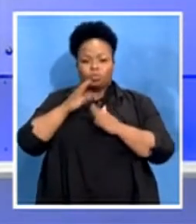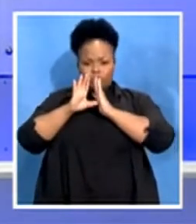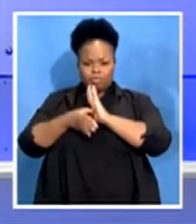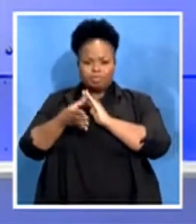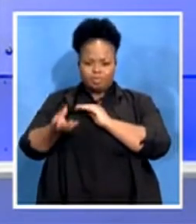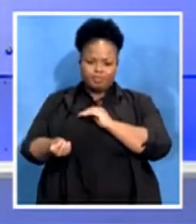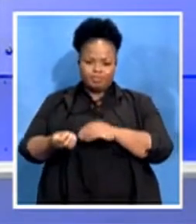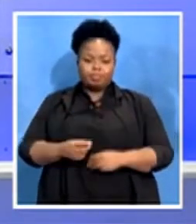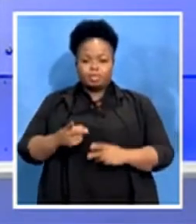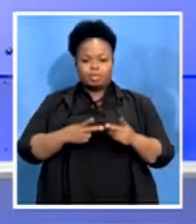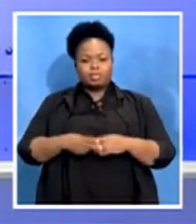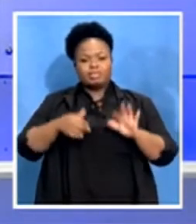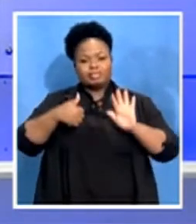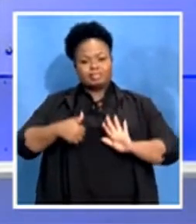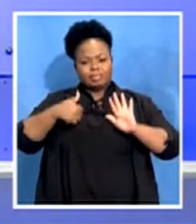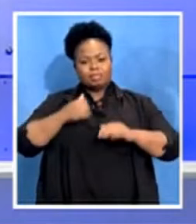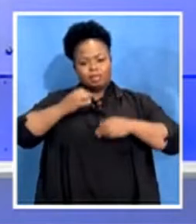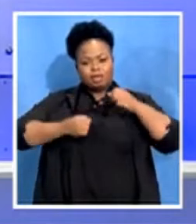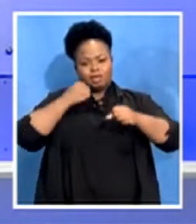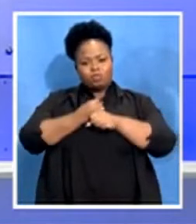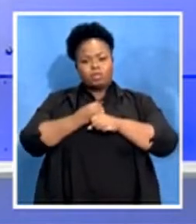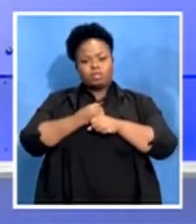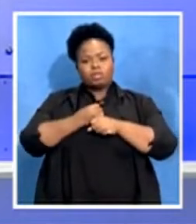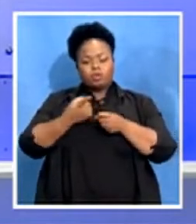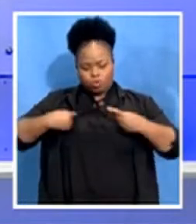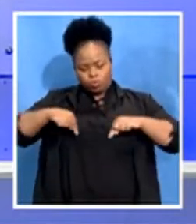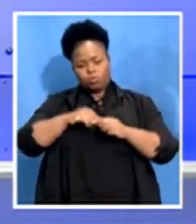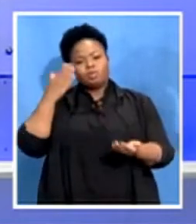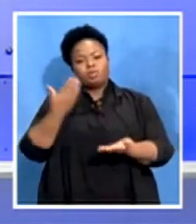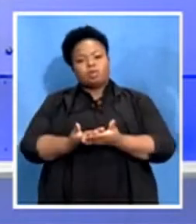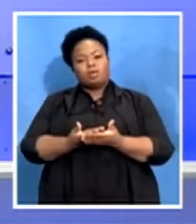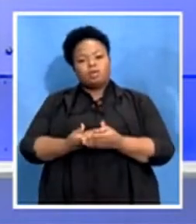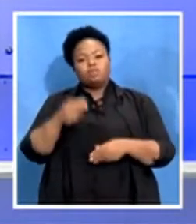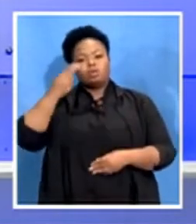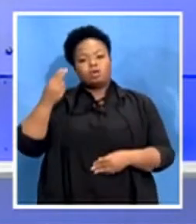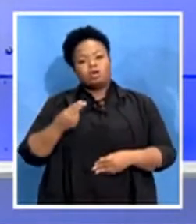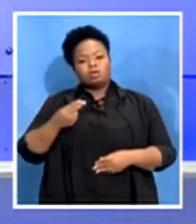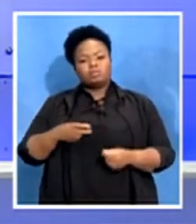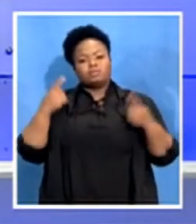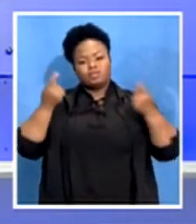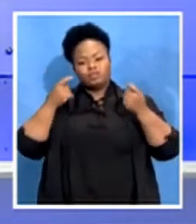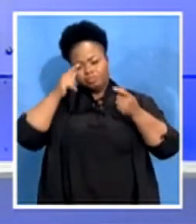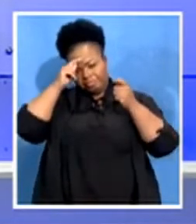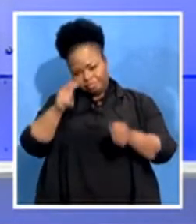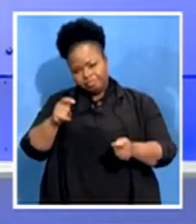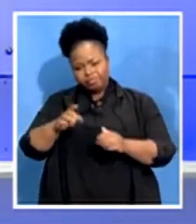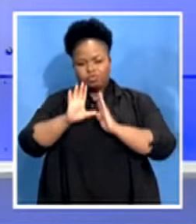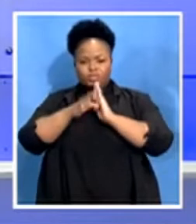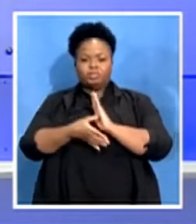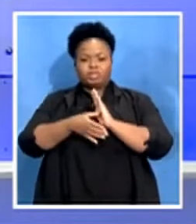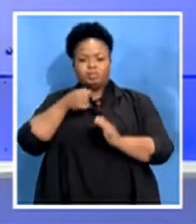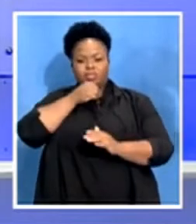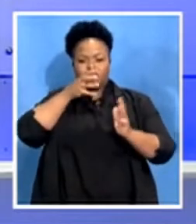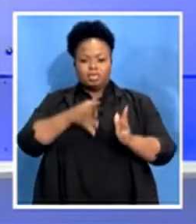We Can Arts Festival which is aimed at honouring and recognising disabled artists is due to take place during